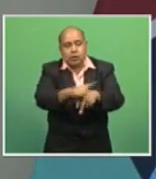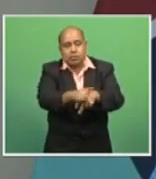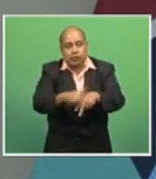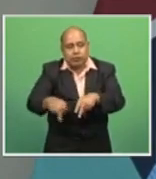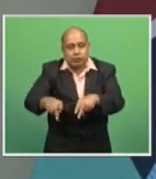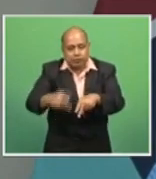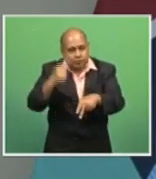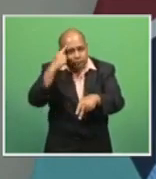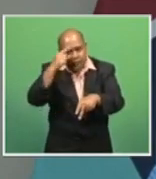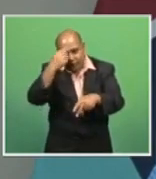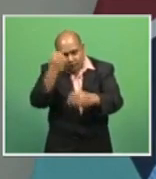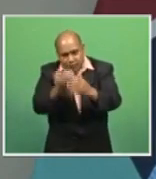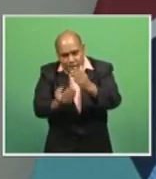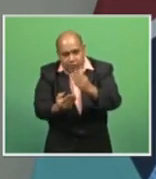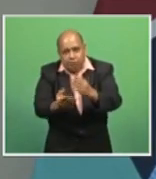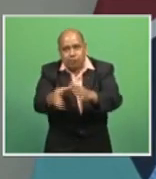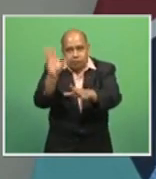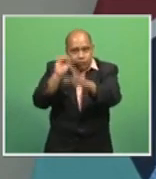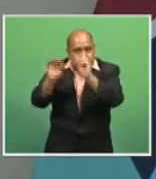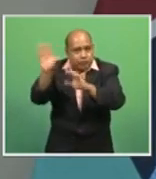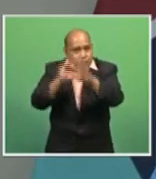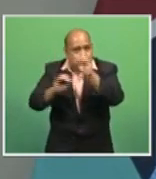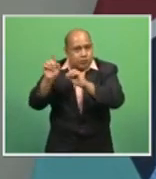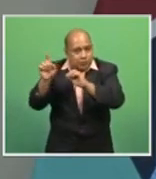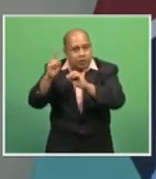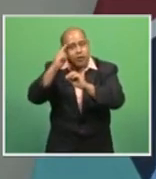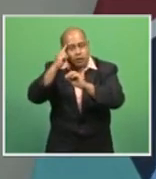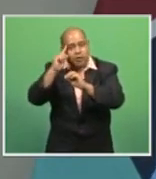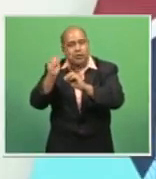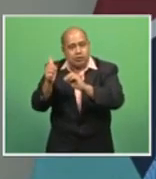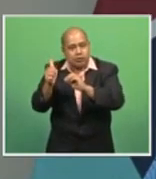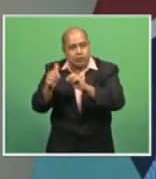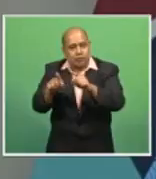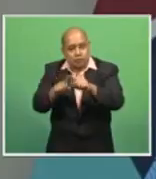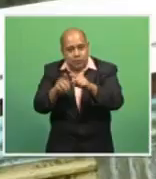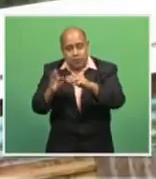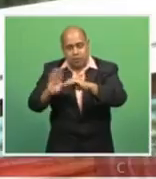our peoples with world-leading oceans and climate expertise.